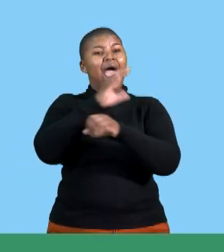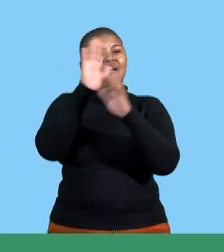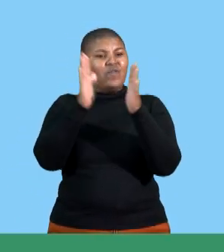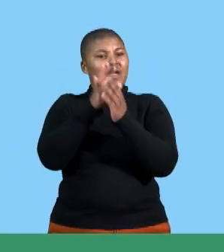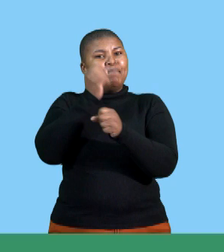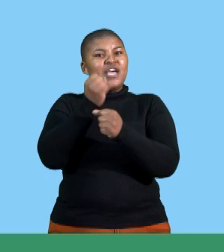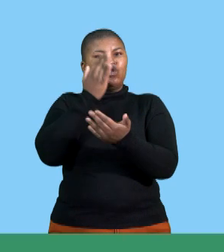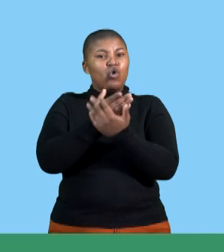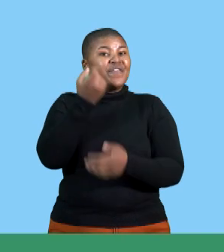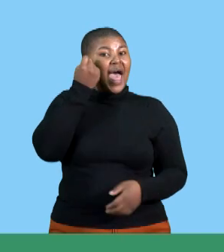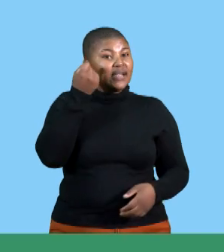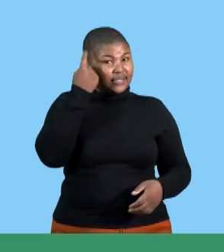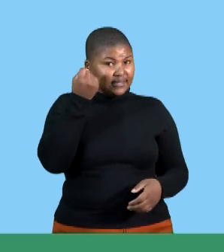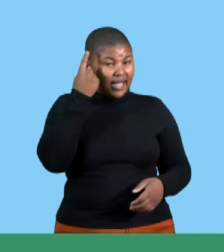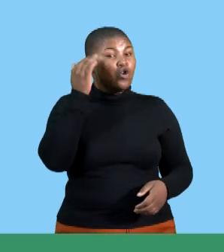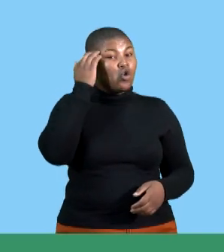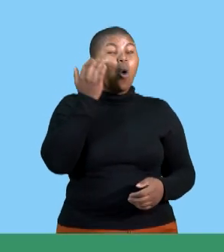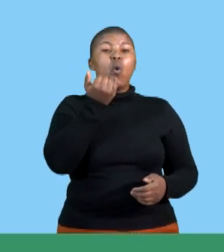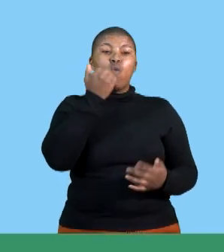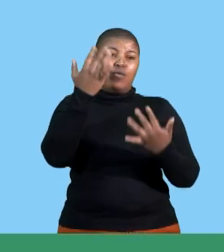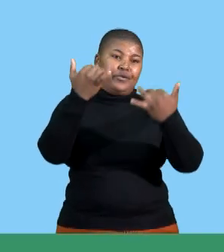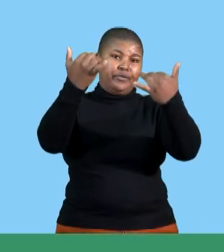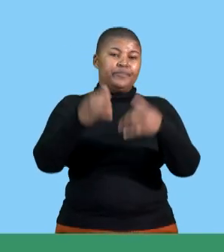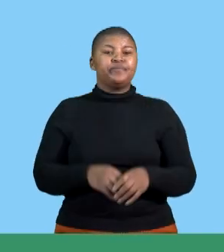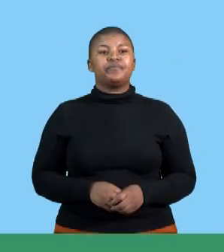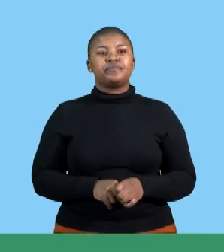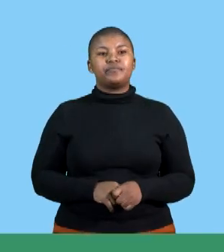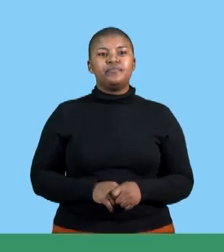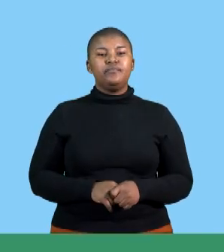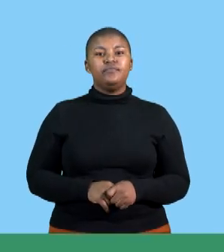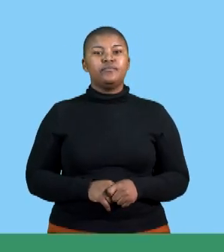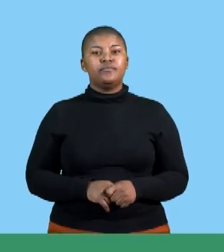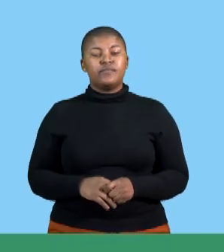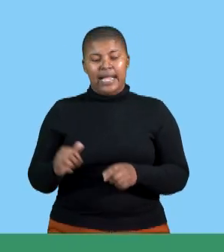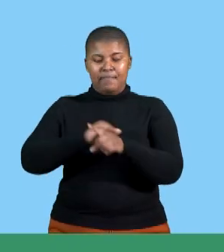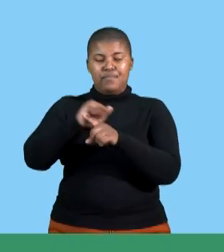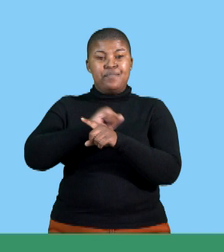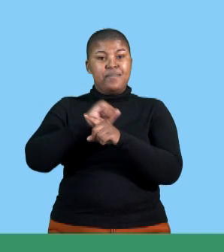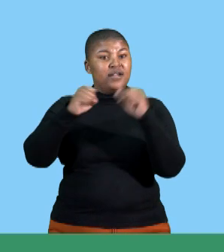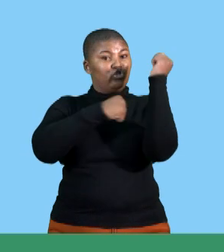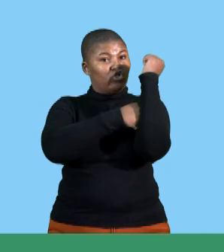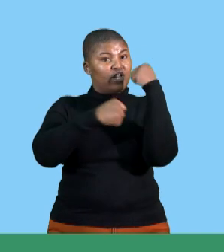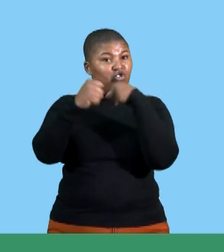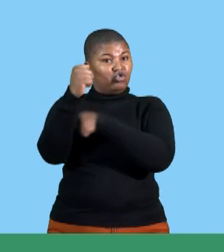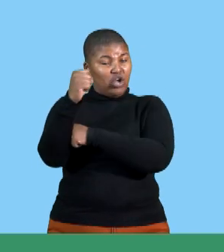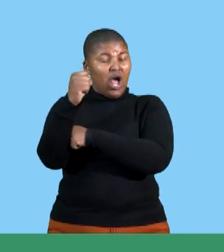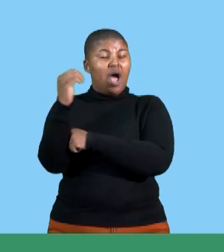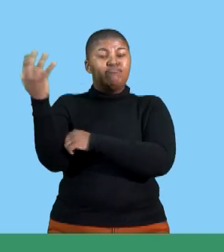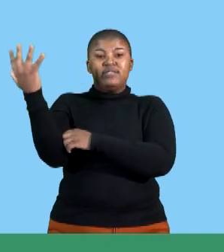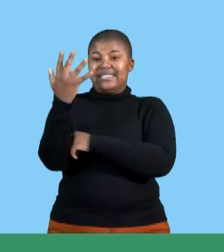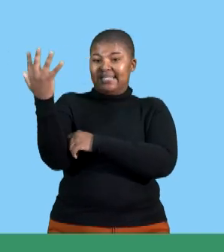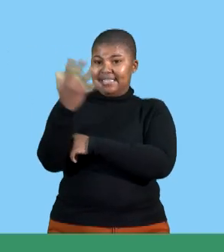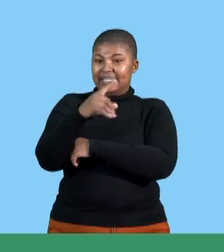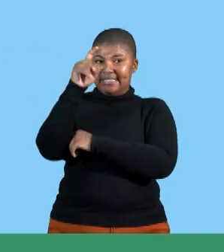cannot relate to. So consider your audience. Know them. Study them. All right. You need to prepare the structure of your presentation.